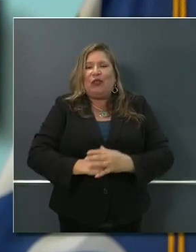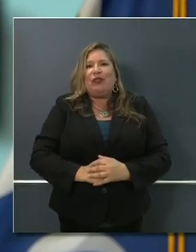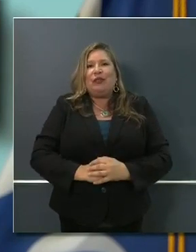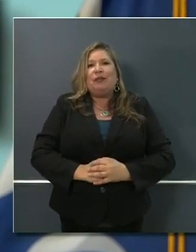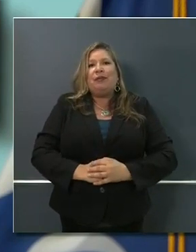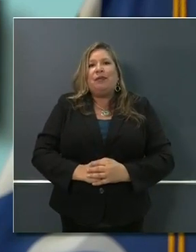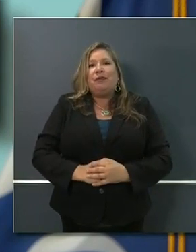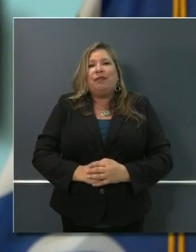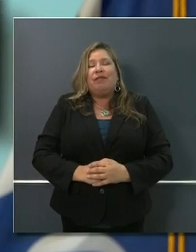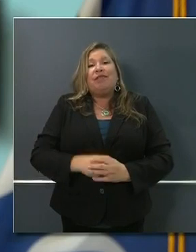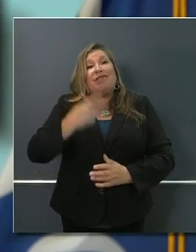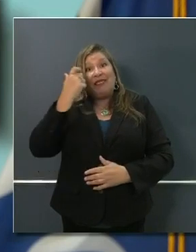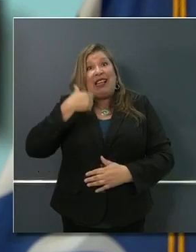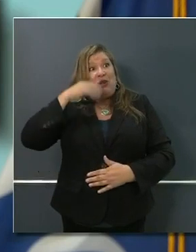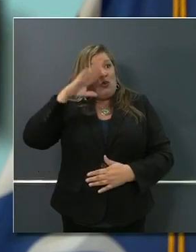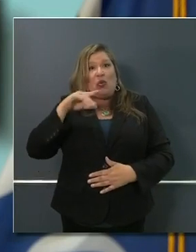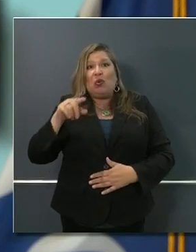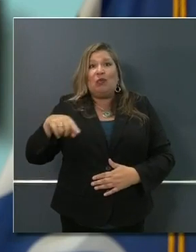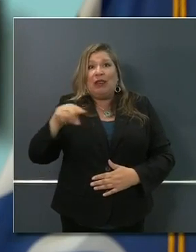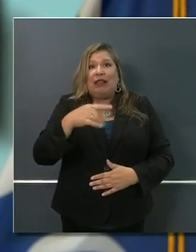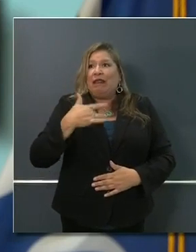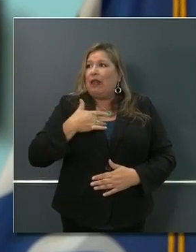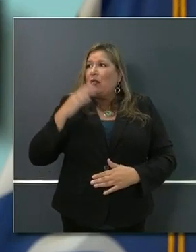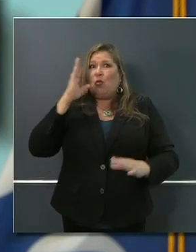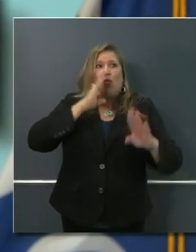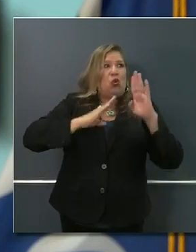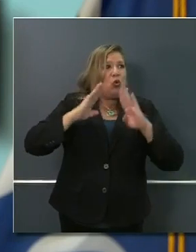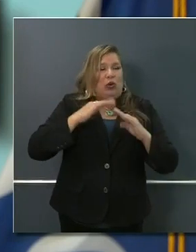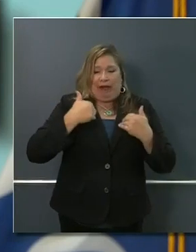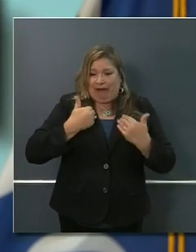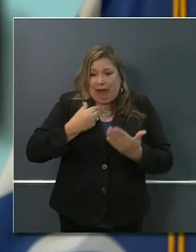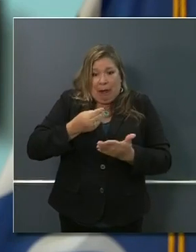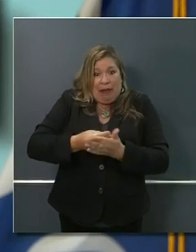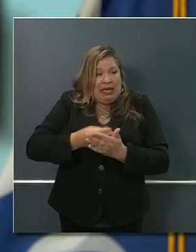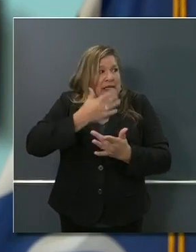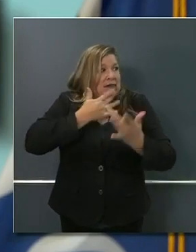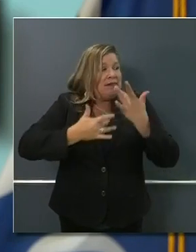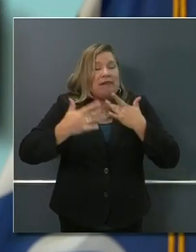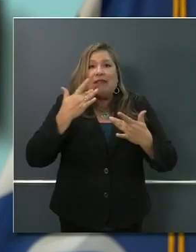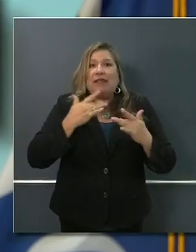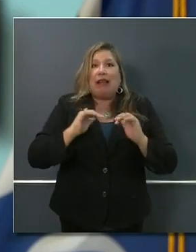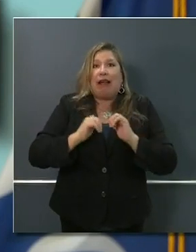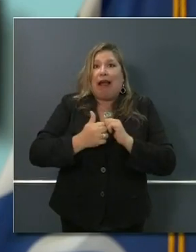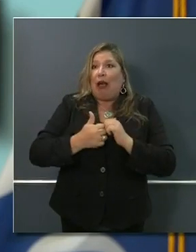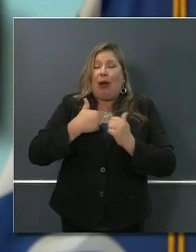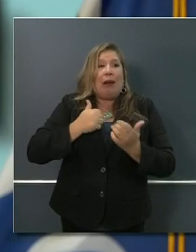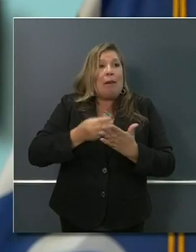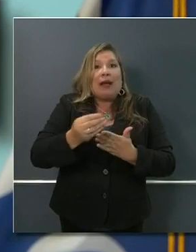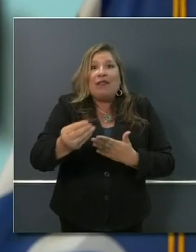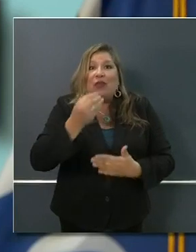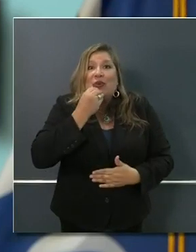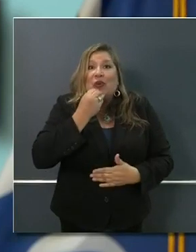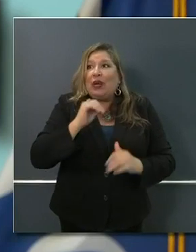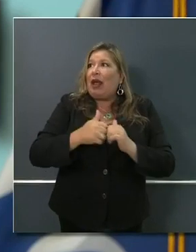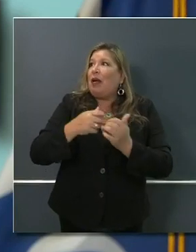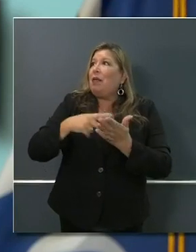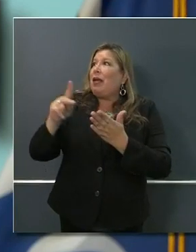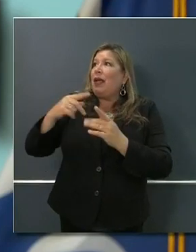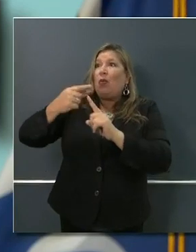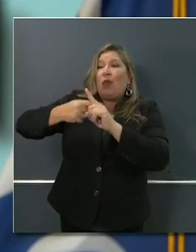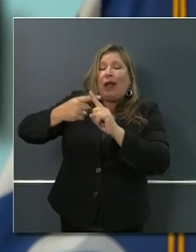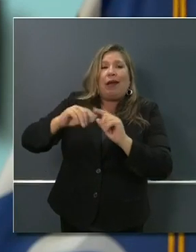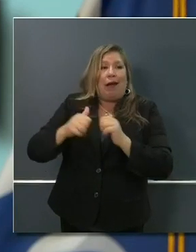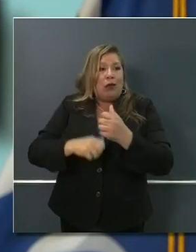that are fearful about their economics and fearful about their ability to just buy food, pay for rent, support their children,